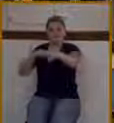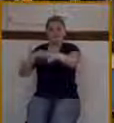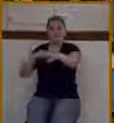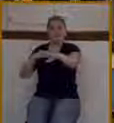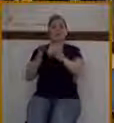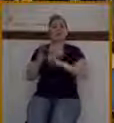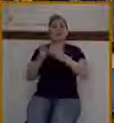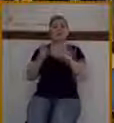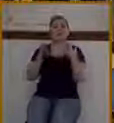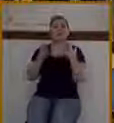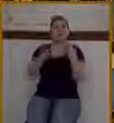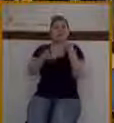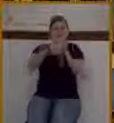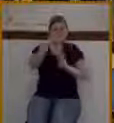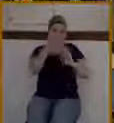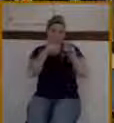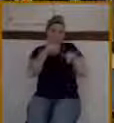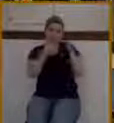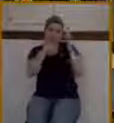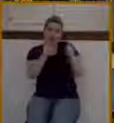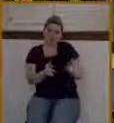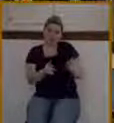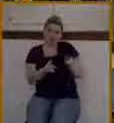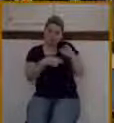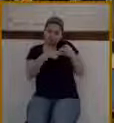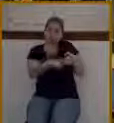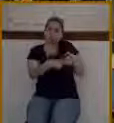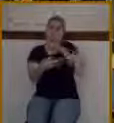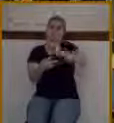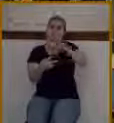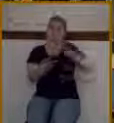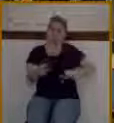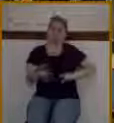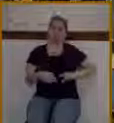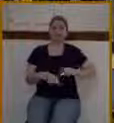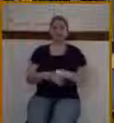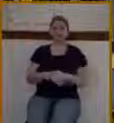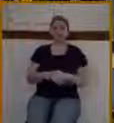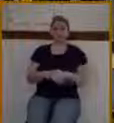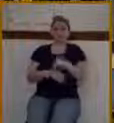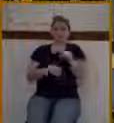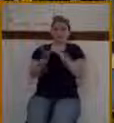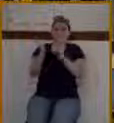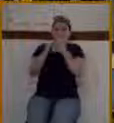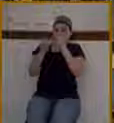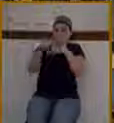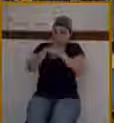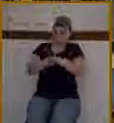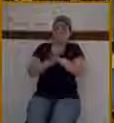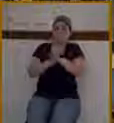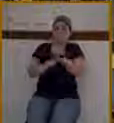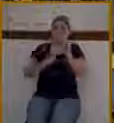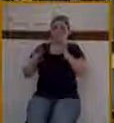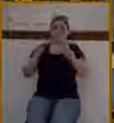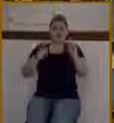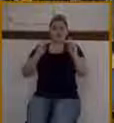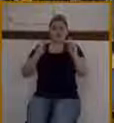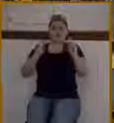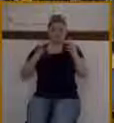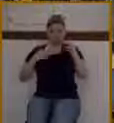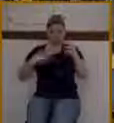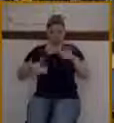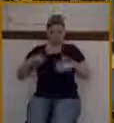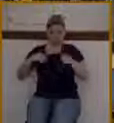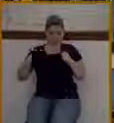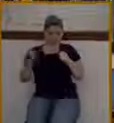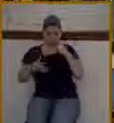submitting to this person who is the king. And when the people that day were throwing their garments in the way, they were actually saying that